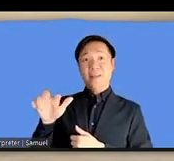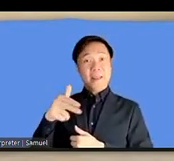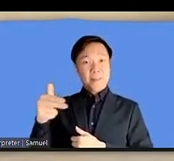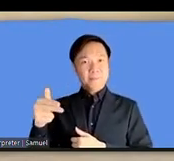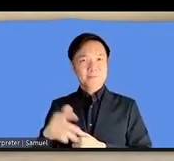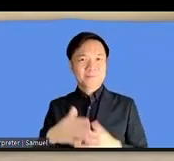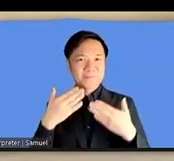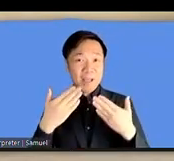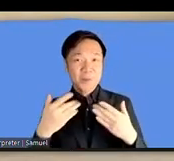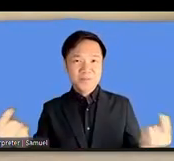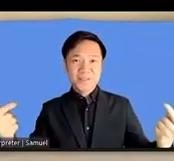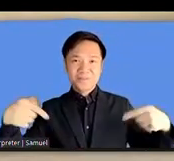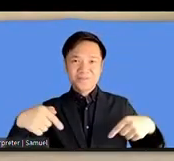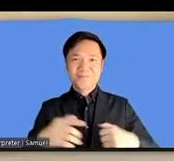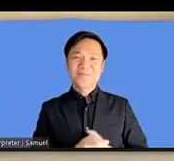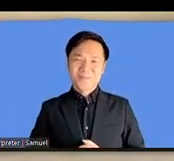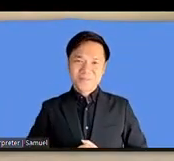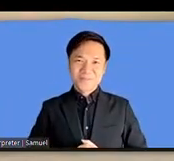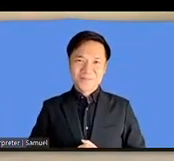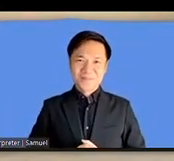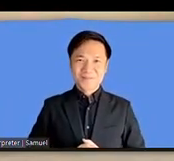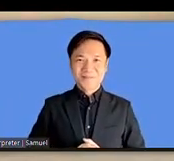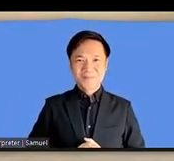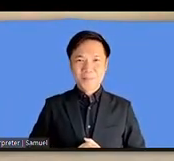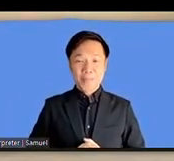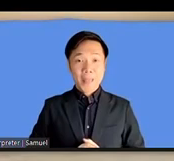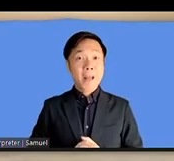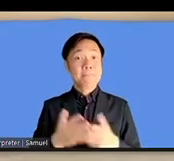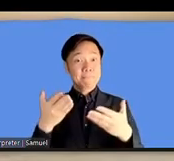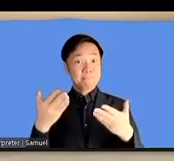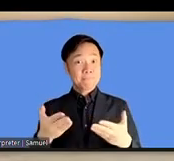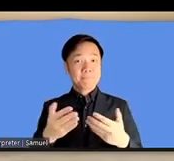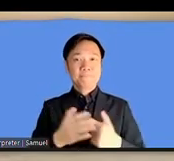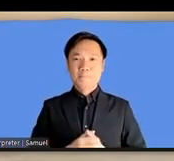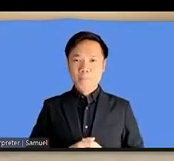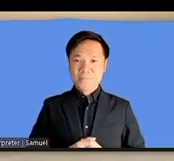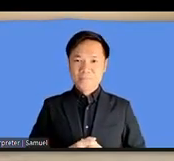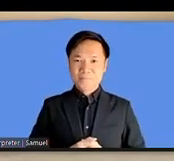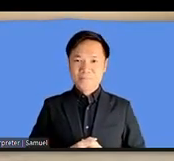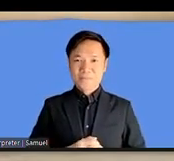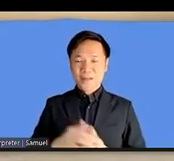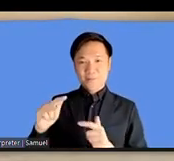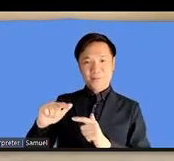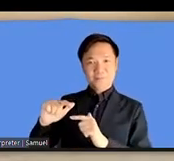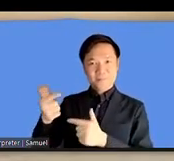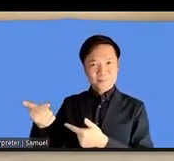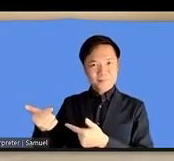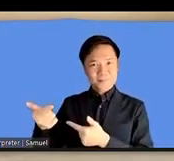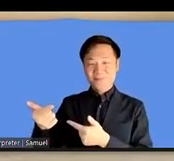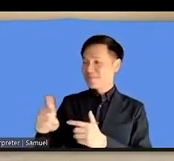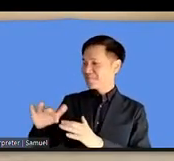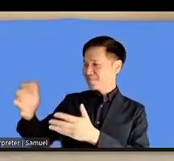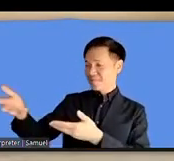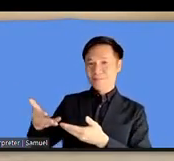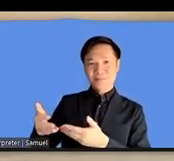and I will then pass it on to Lydia